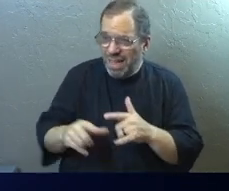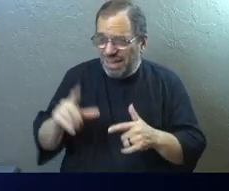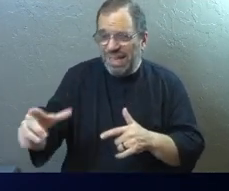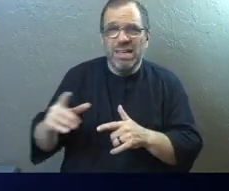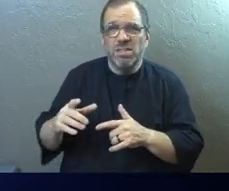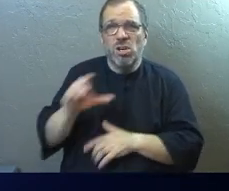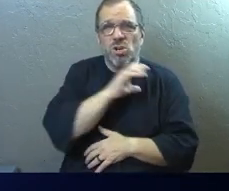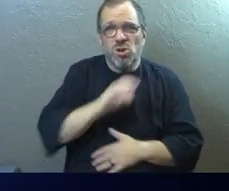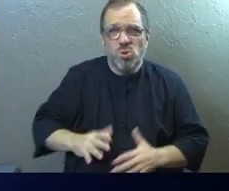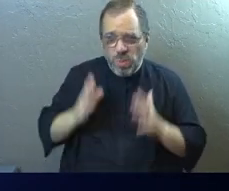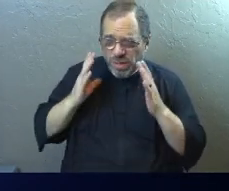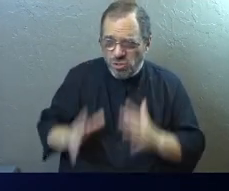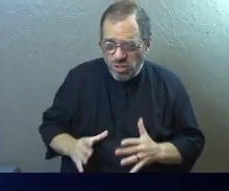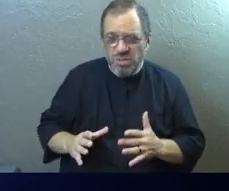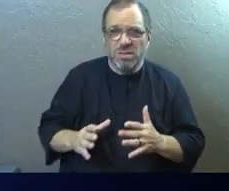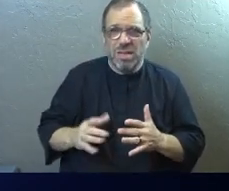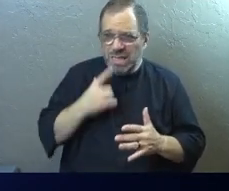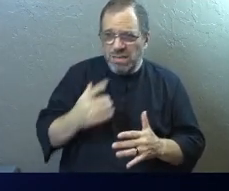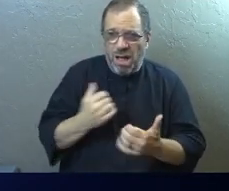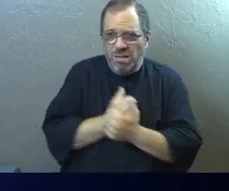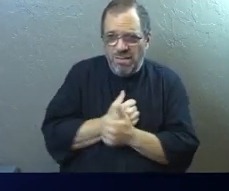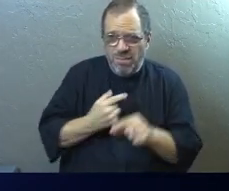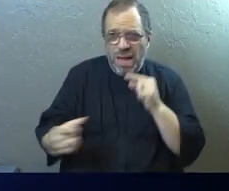of our legacy as Jesus followers.